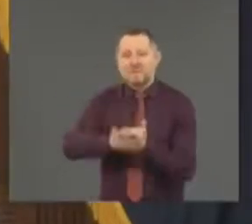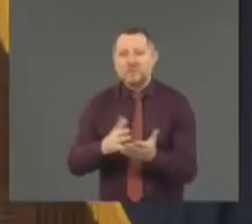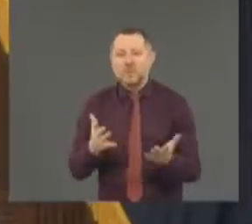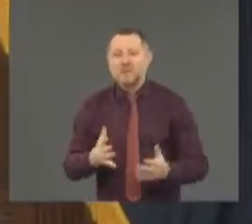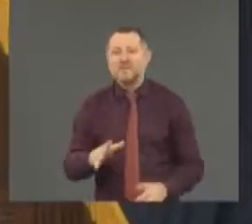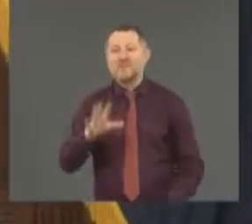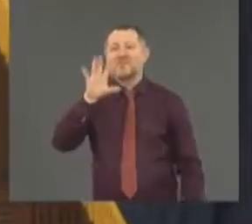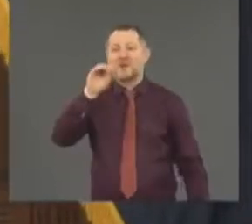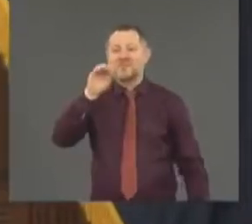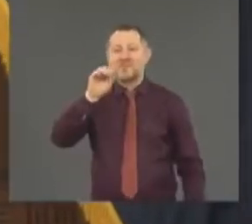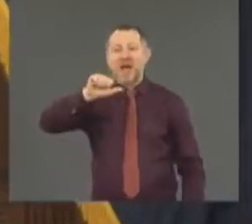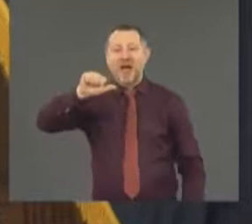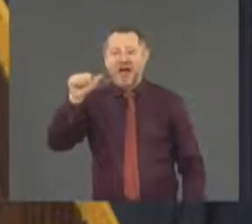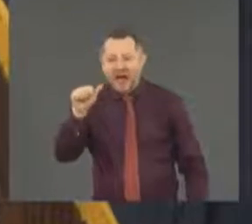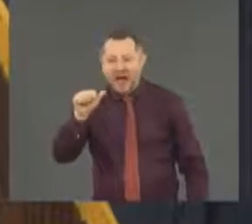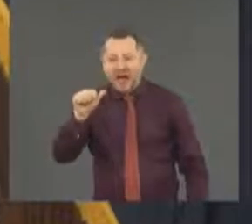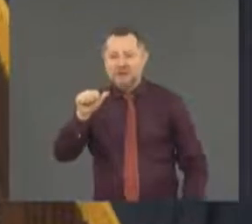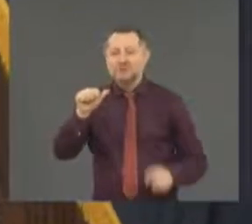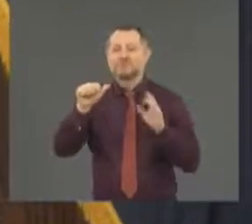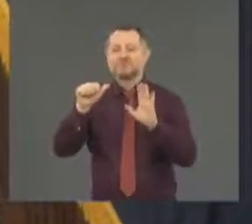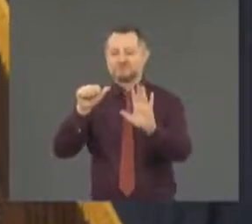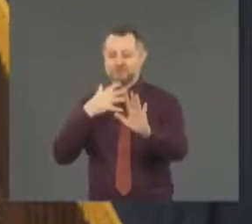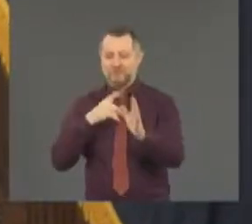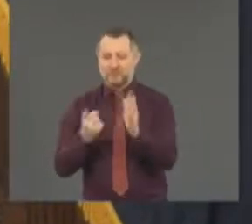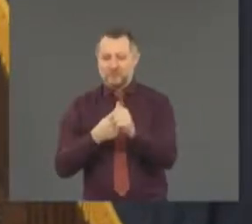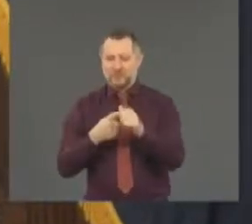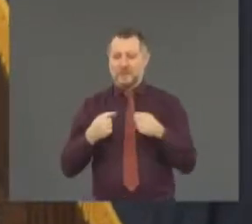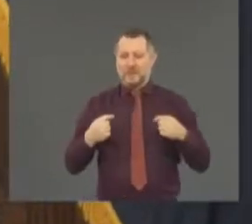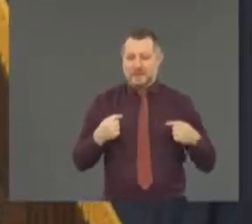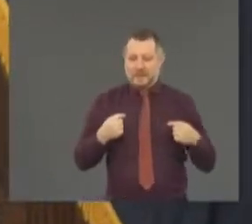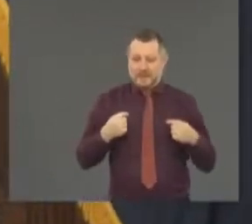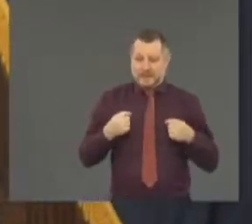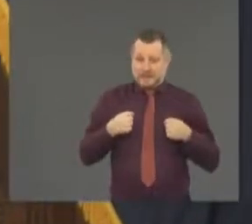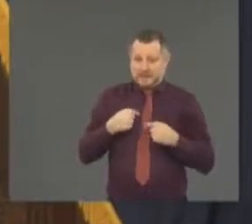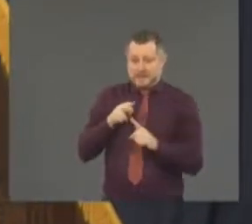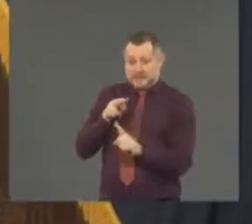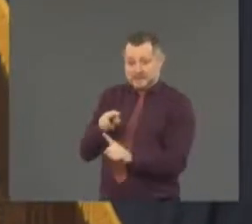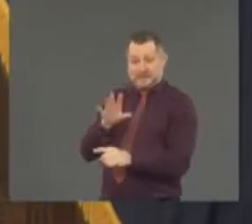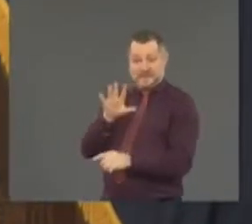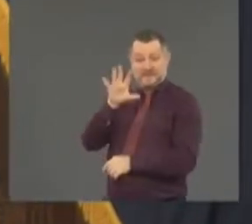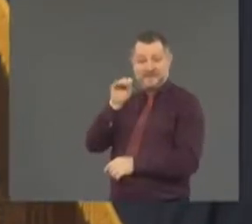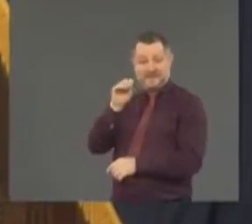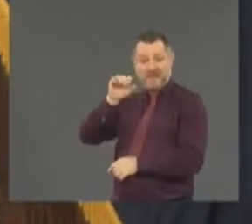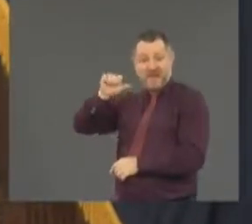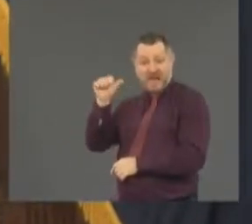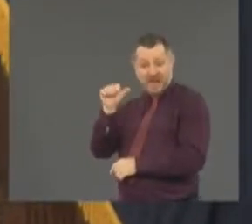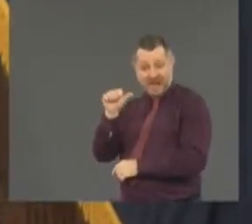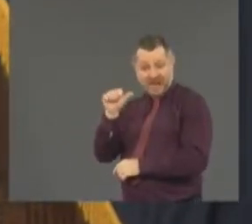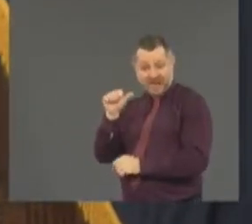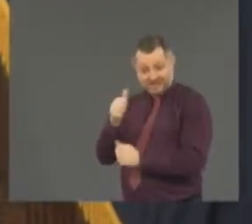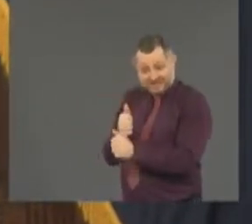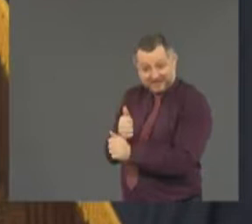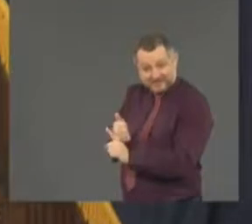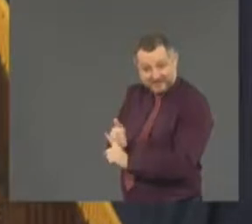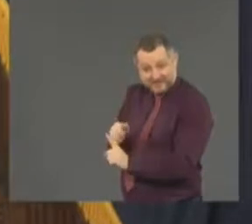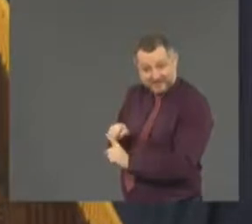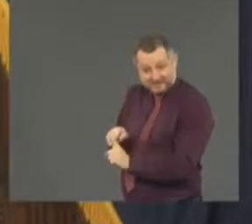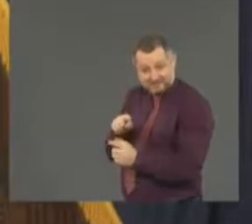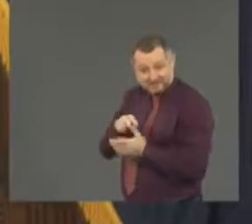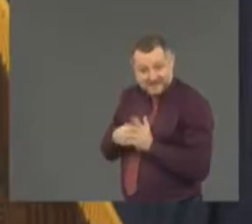of all, I don't believe 50A ever stopped a local government from